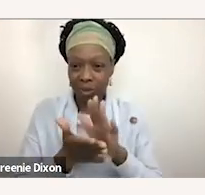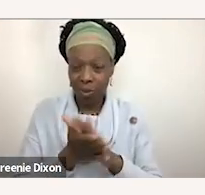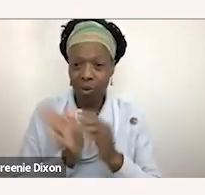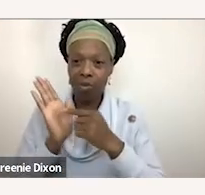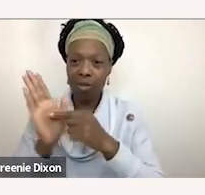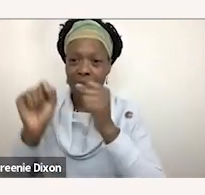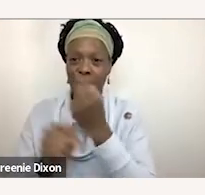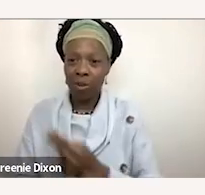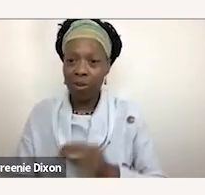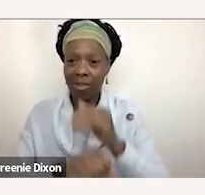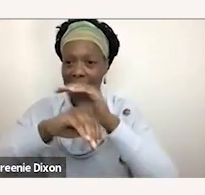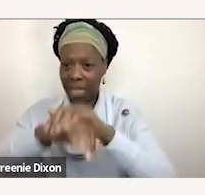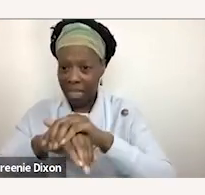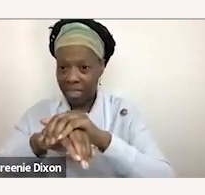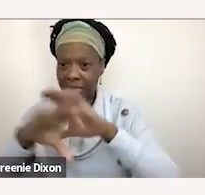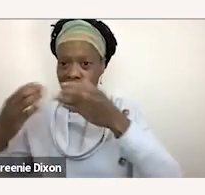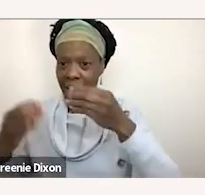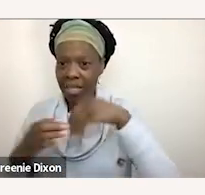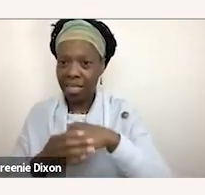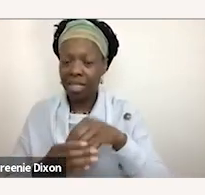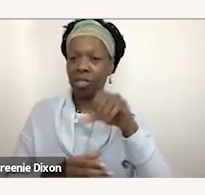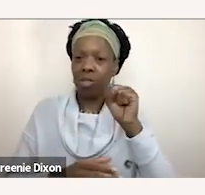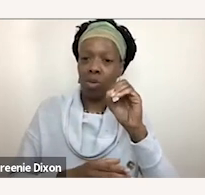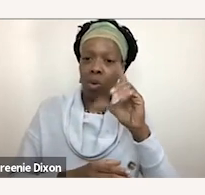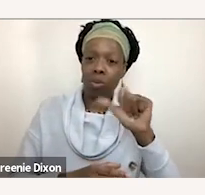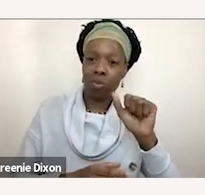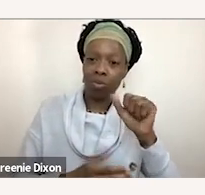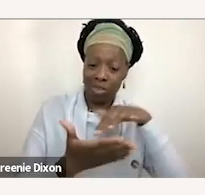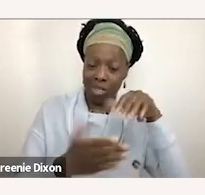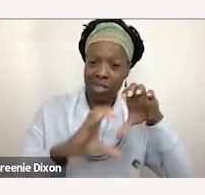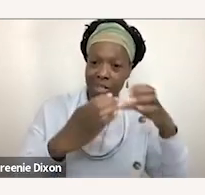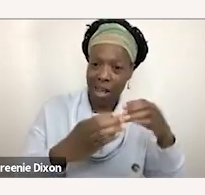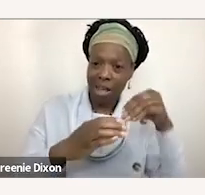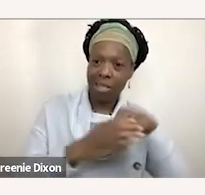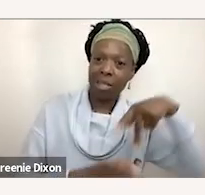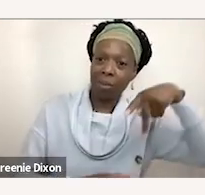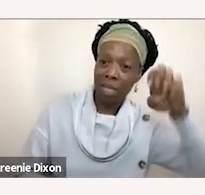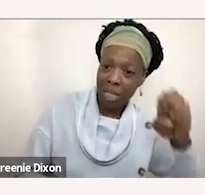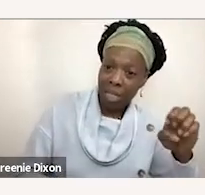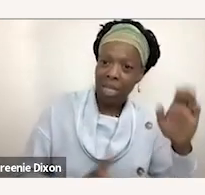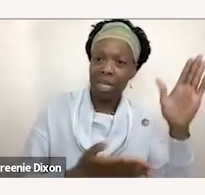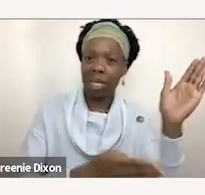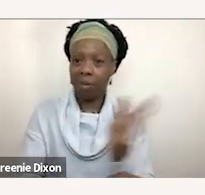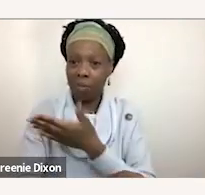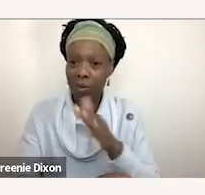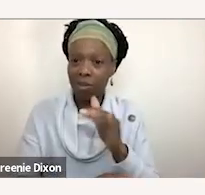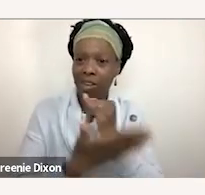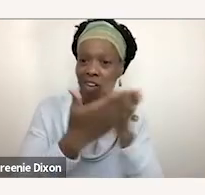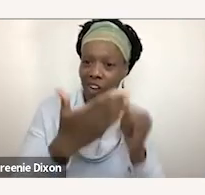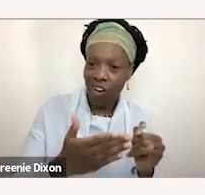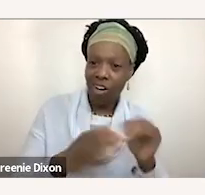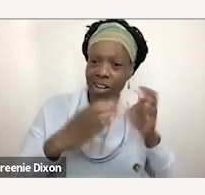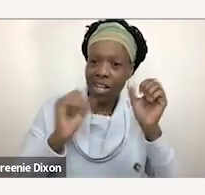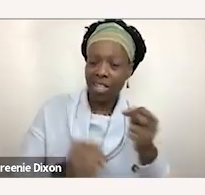in english it can be implemented in social studies it could be pe music art um you know we really have um